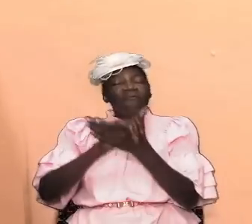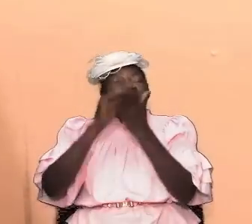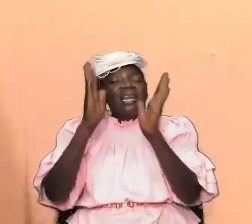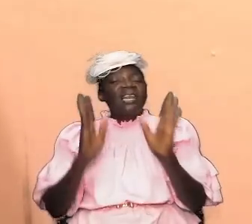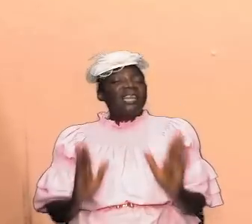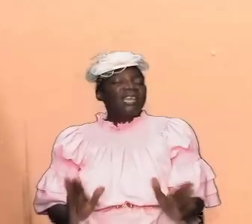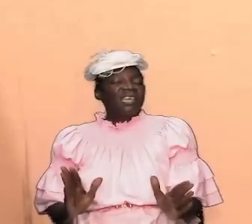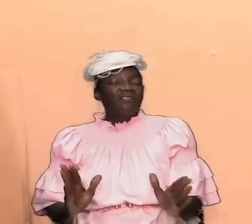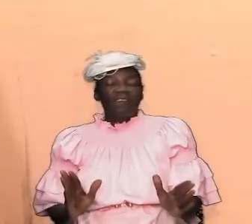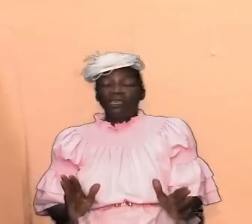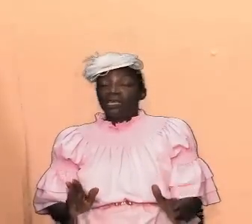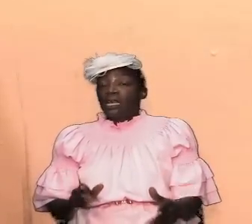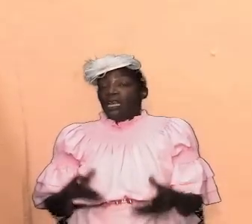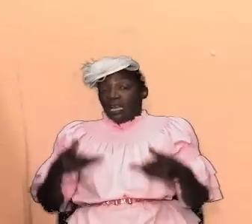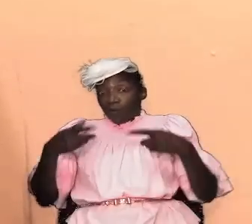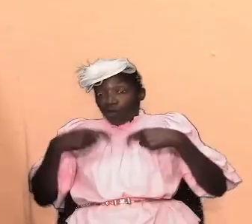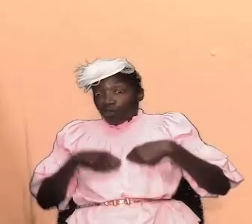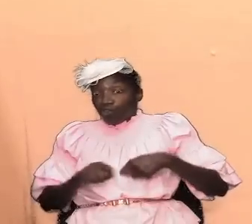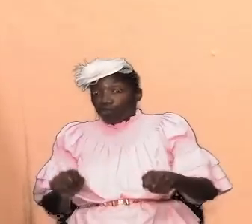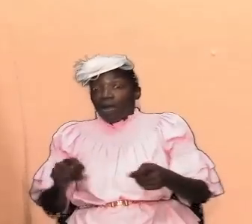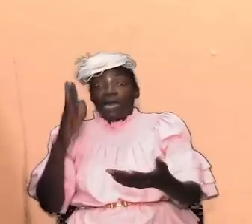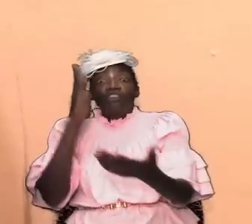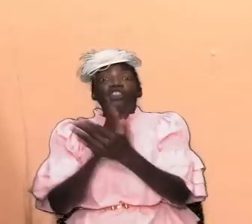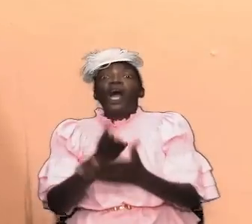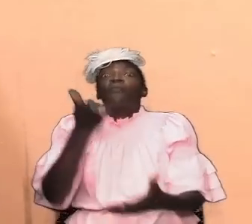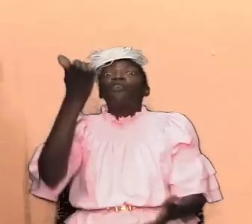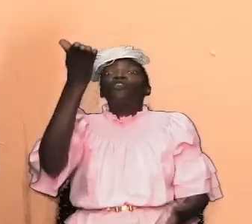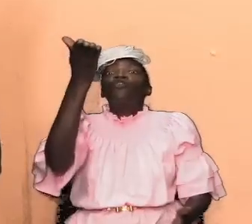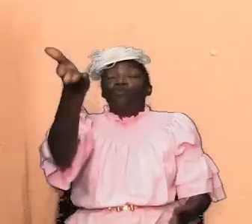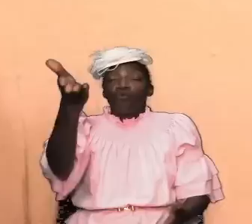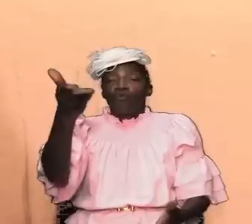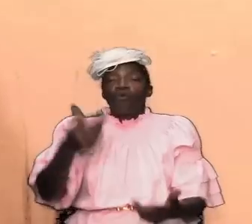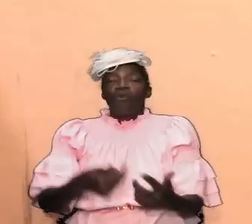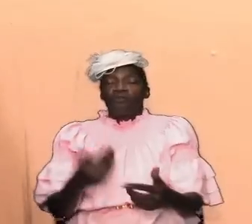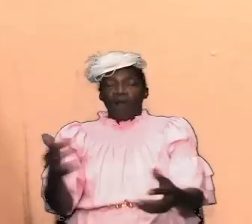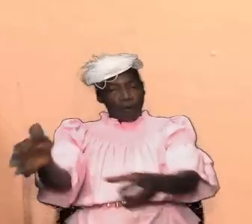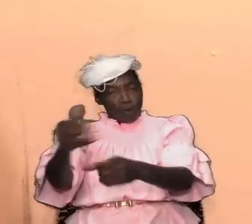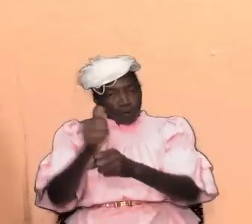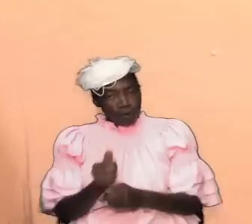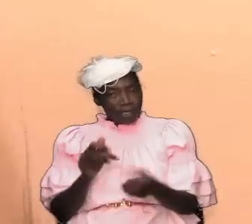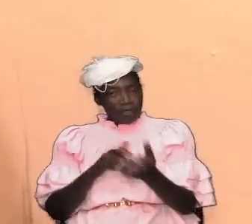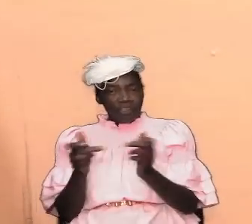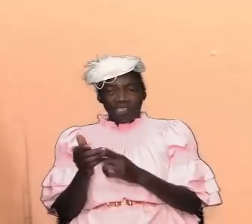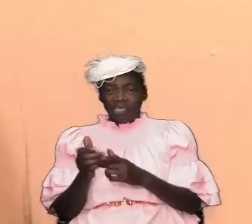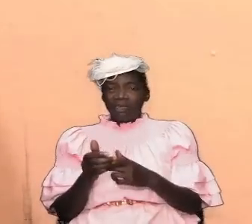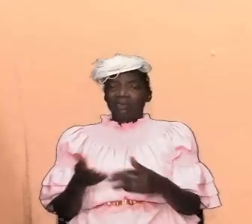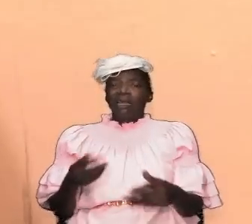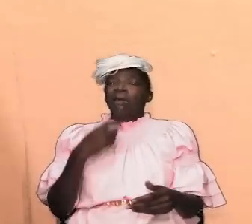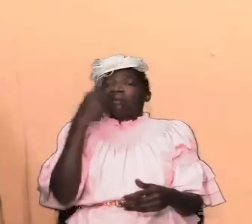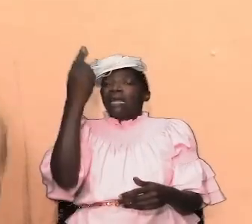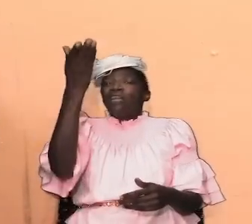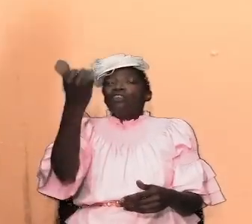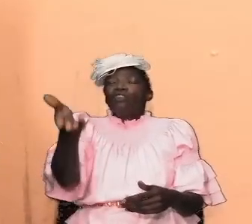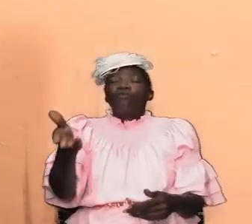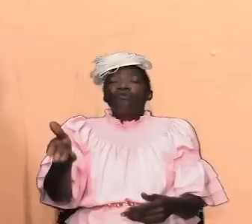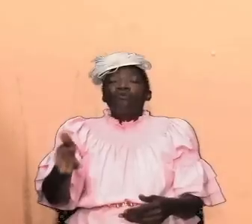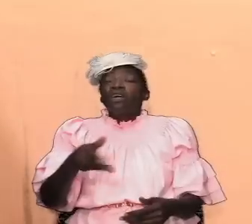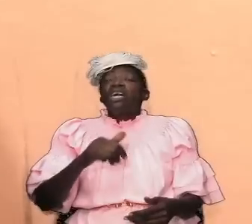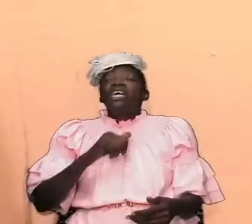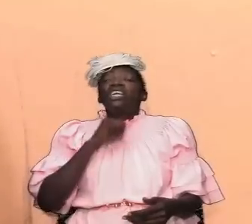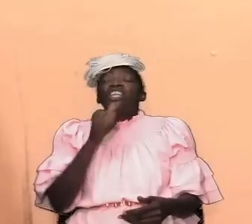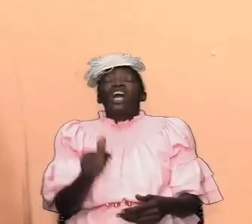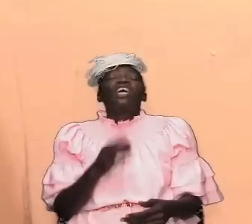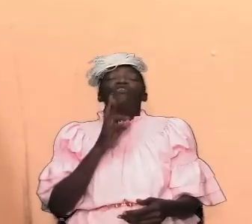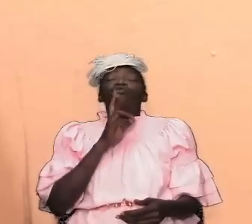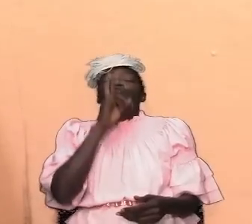going to dissuade you from holding on to jesus he's going to tell you that what you have is not real he's going to tell